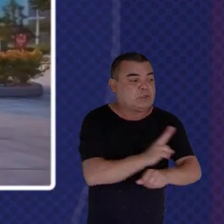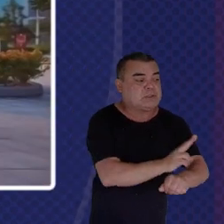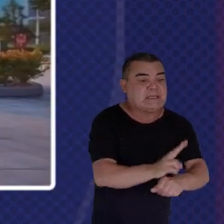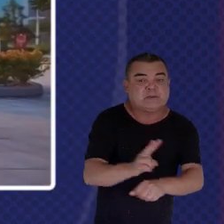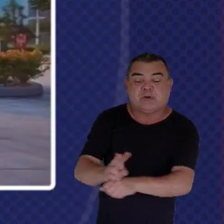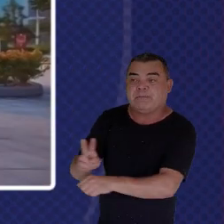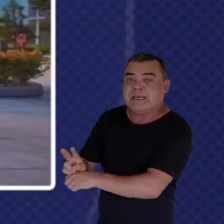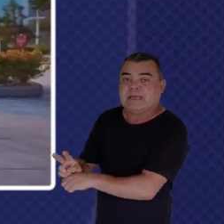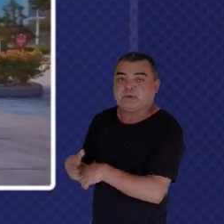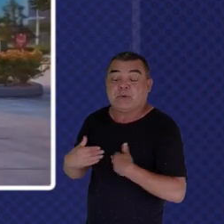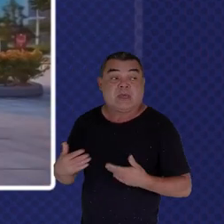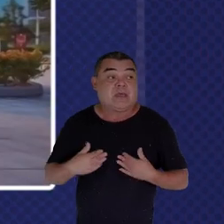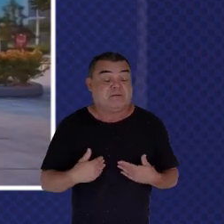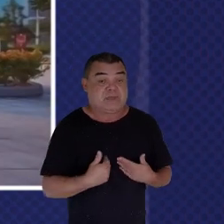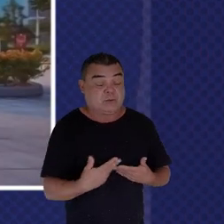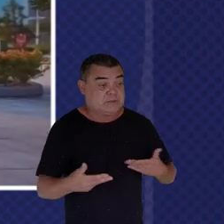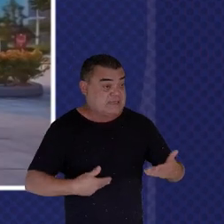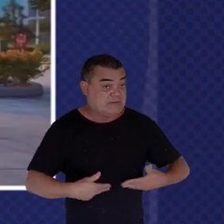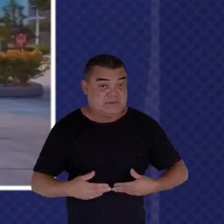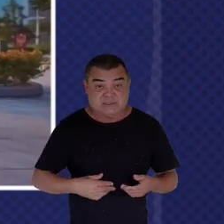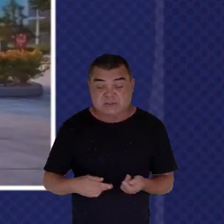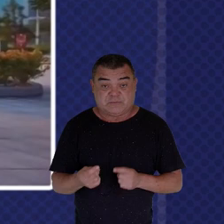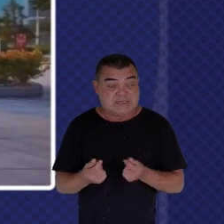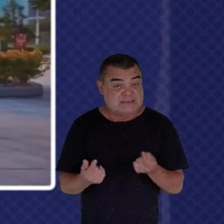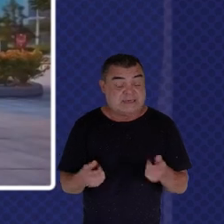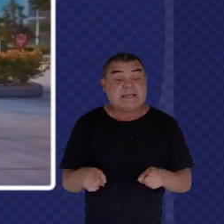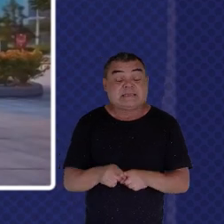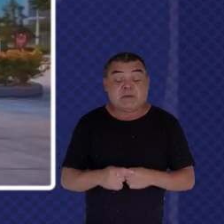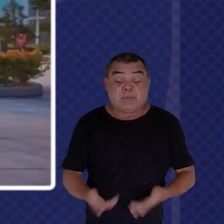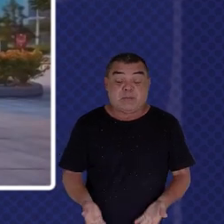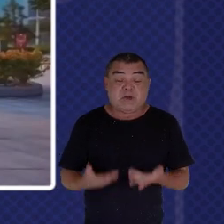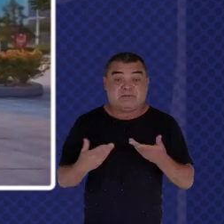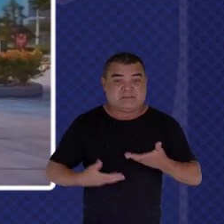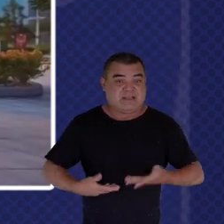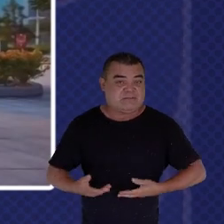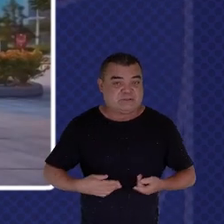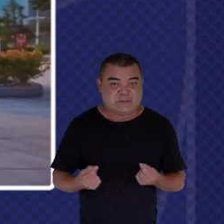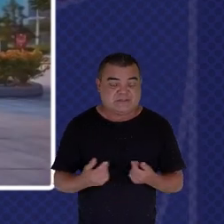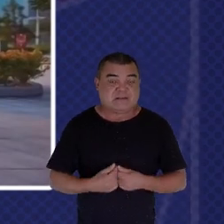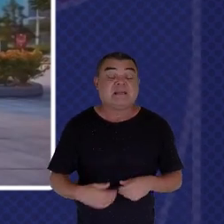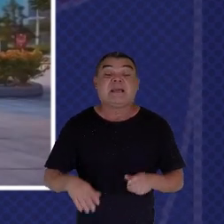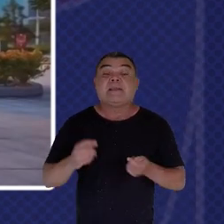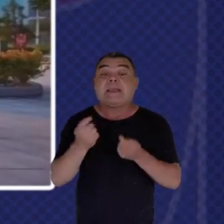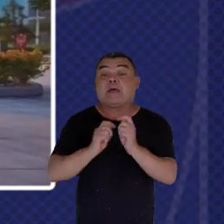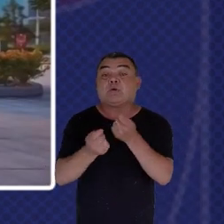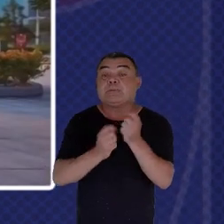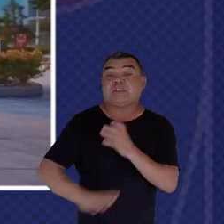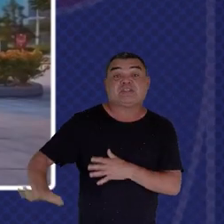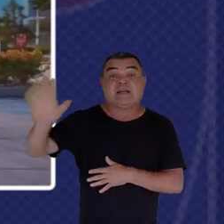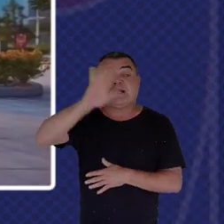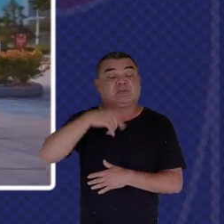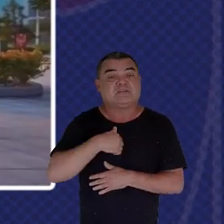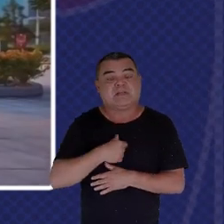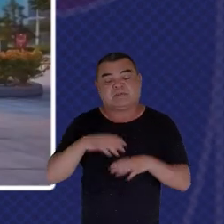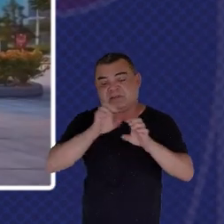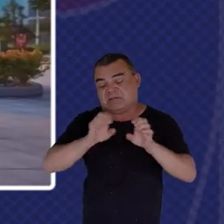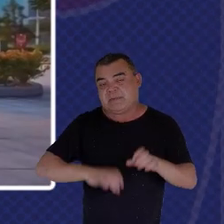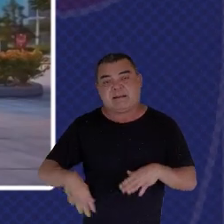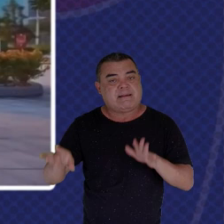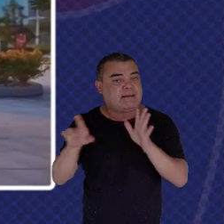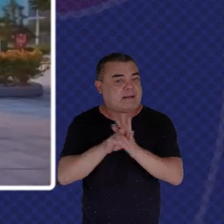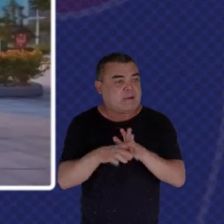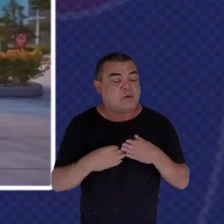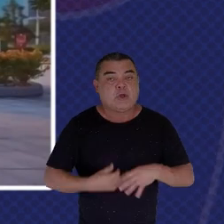promotes financial services In the overall economy We have our legal system Which is managed by the Ministry of Law But they also